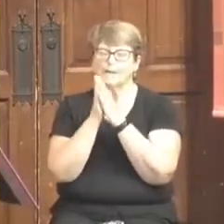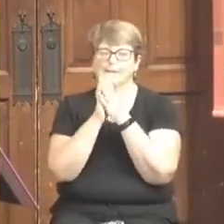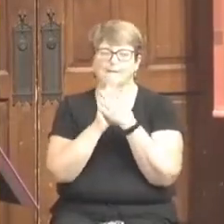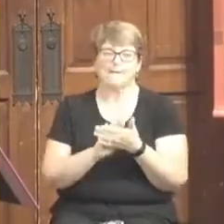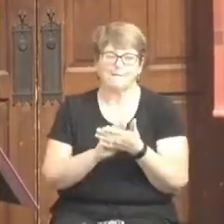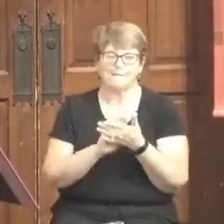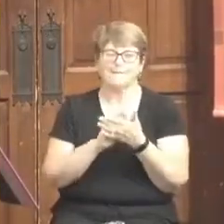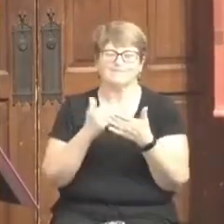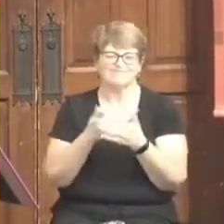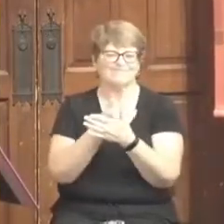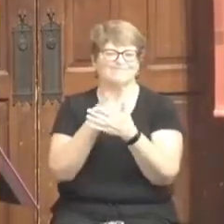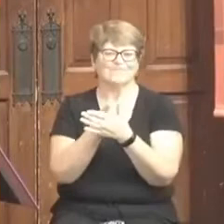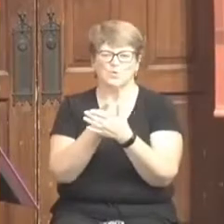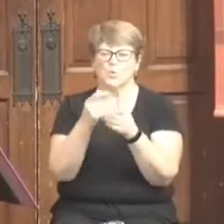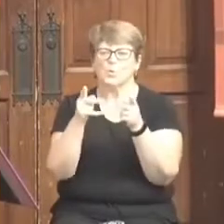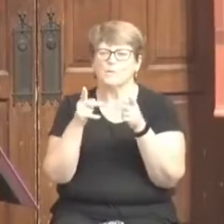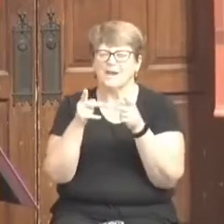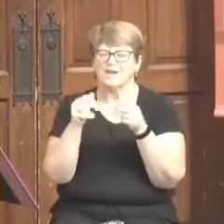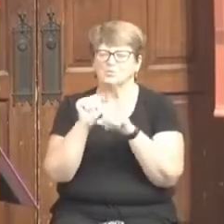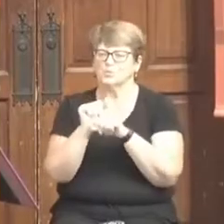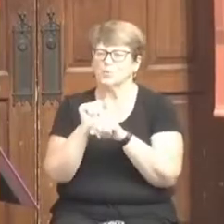being the treasurer of the Board of Trustees.